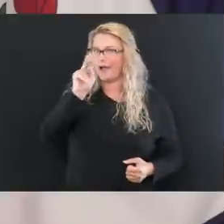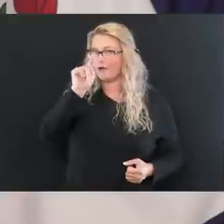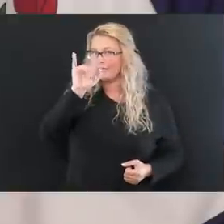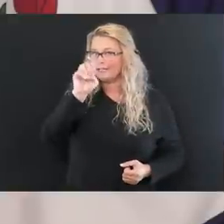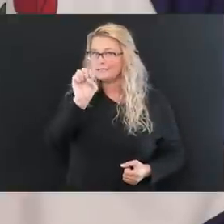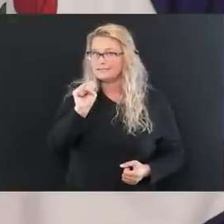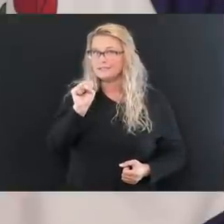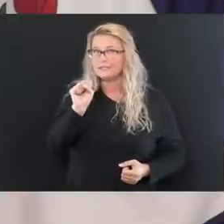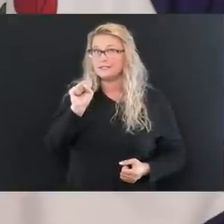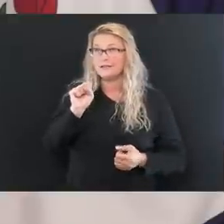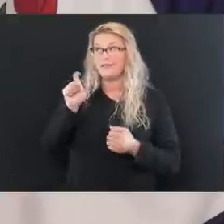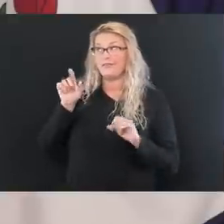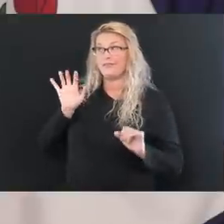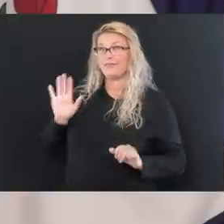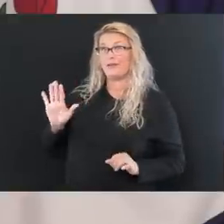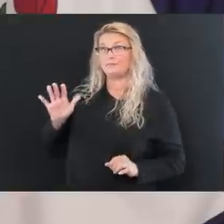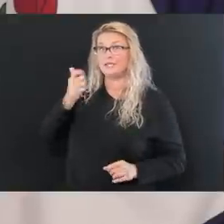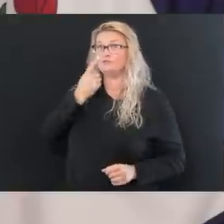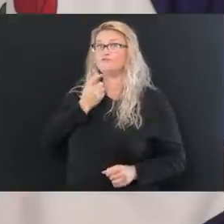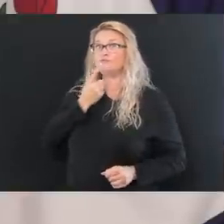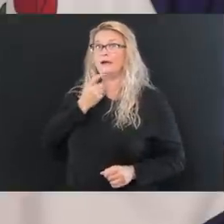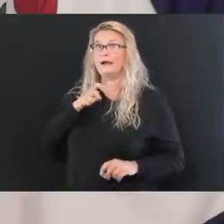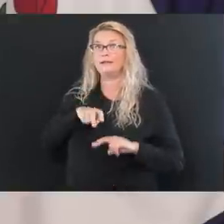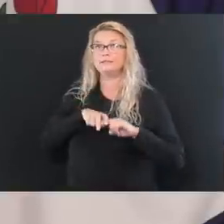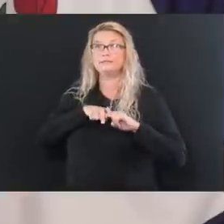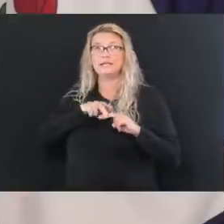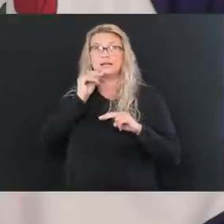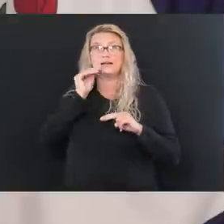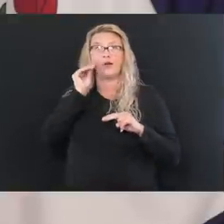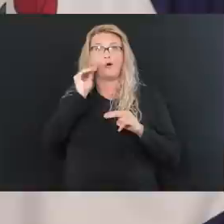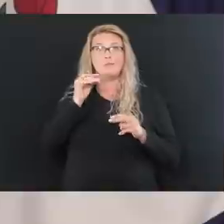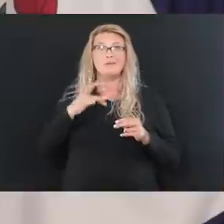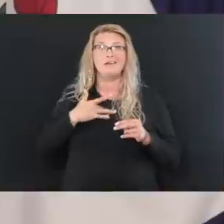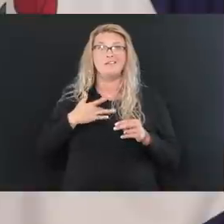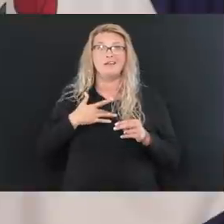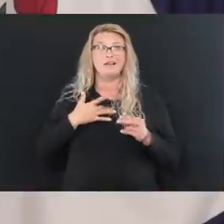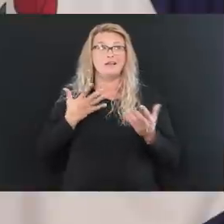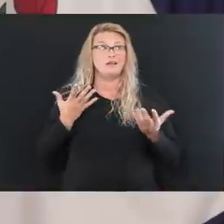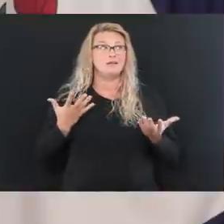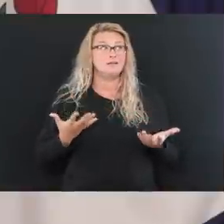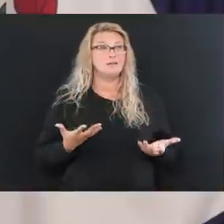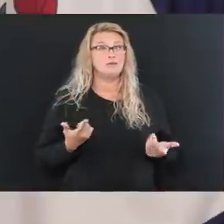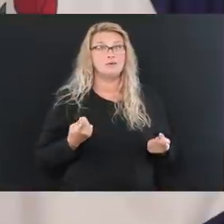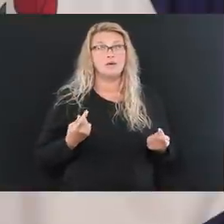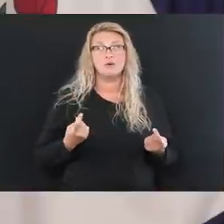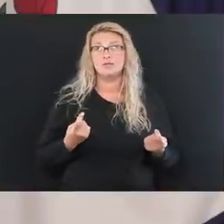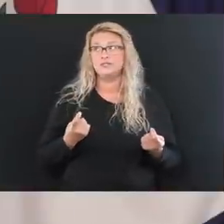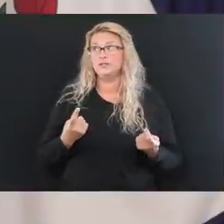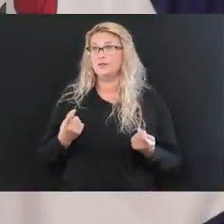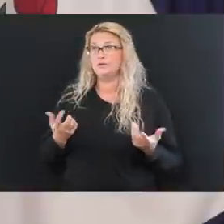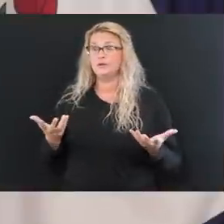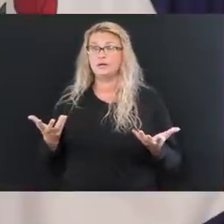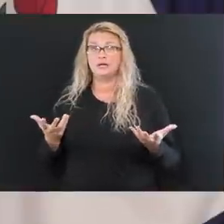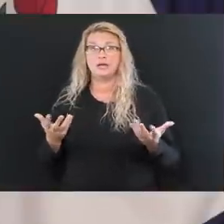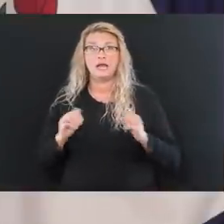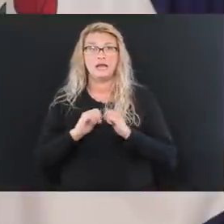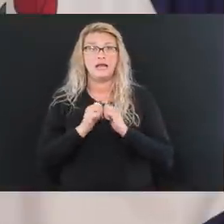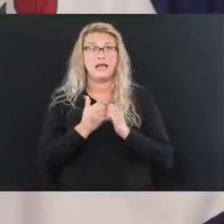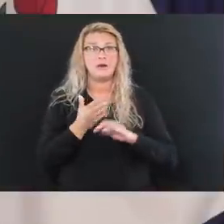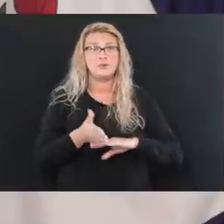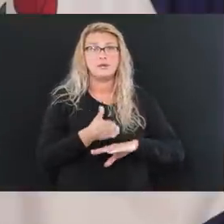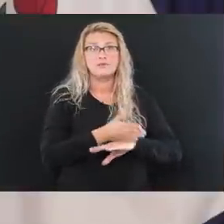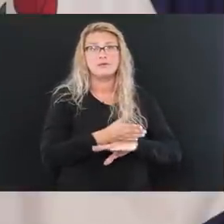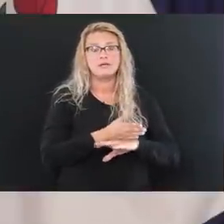been in the red and people that are sitting home without hope and wondering what in the world's going on. We want to first and